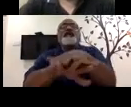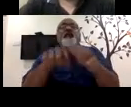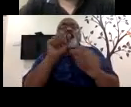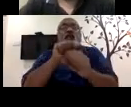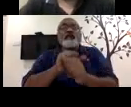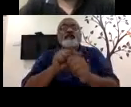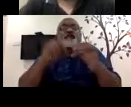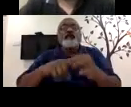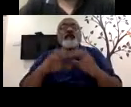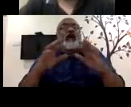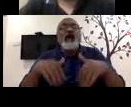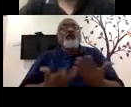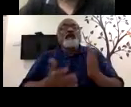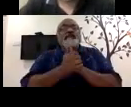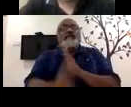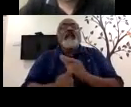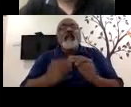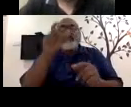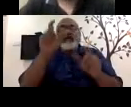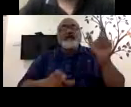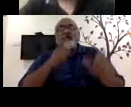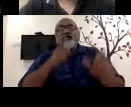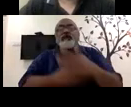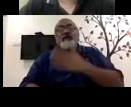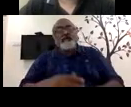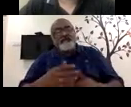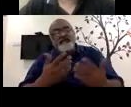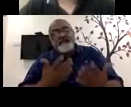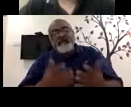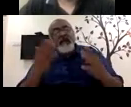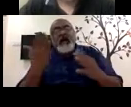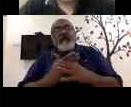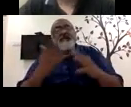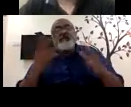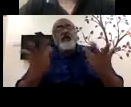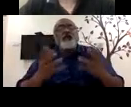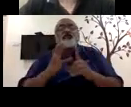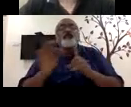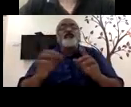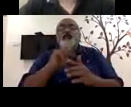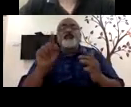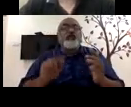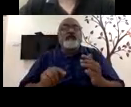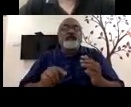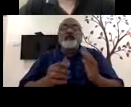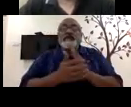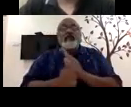for, for skilling of persons with disabilities? Where the challenges, skill deficit is even higher,